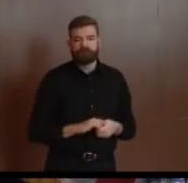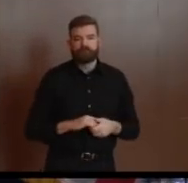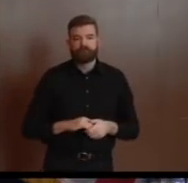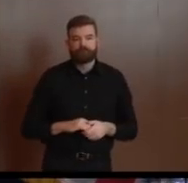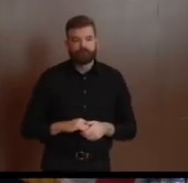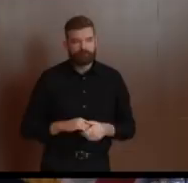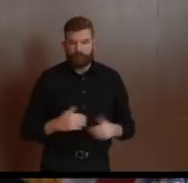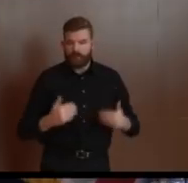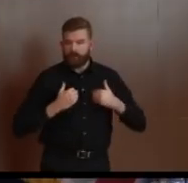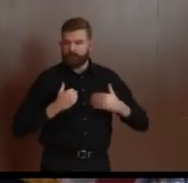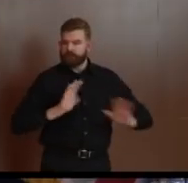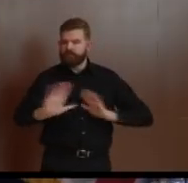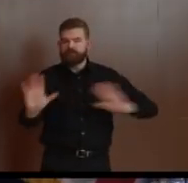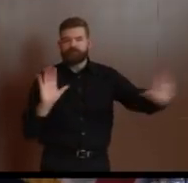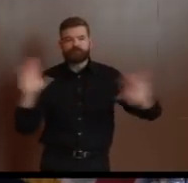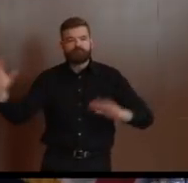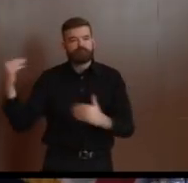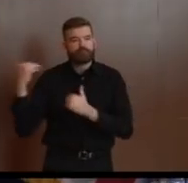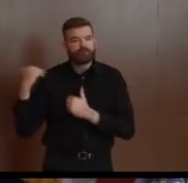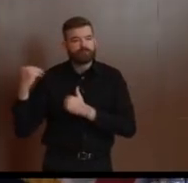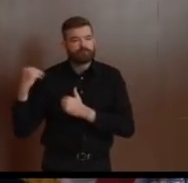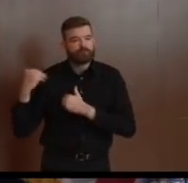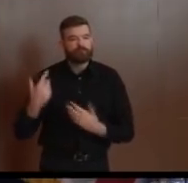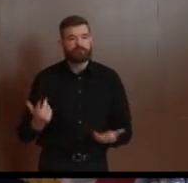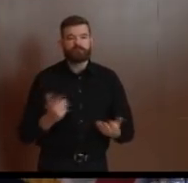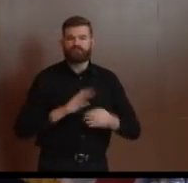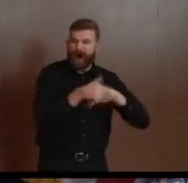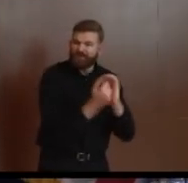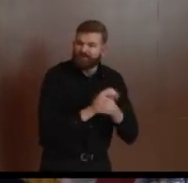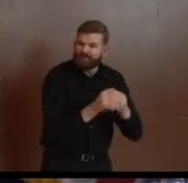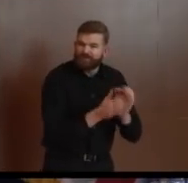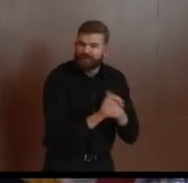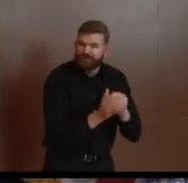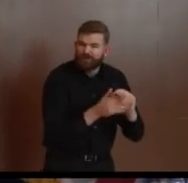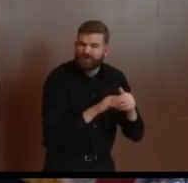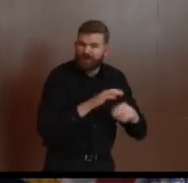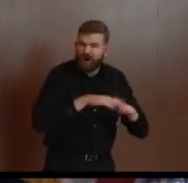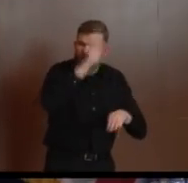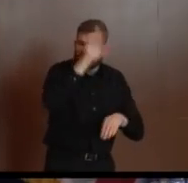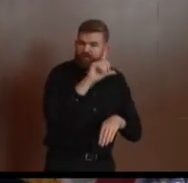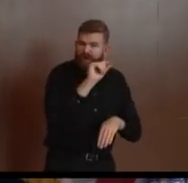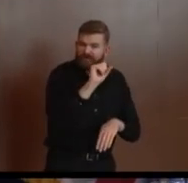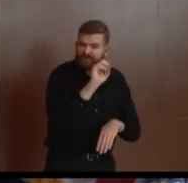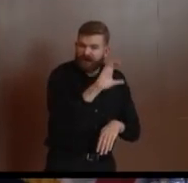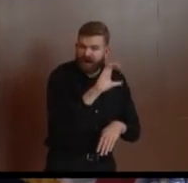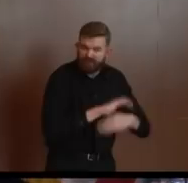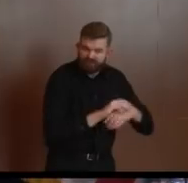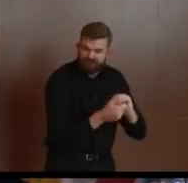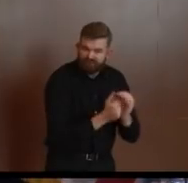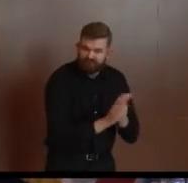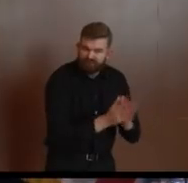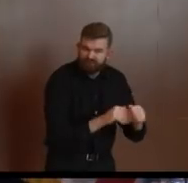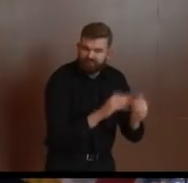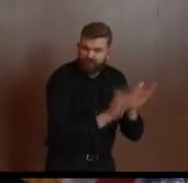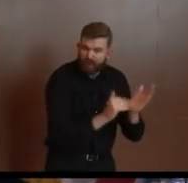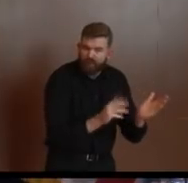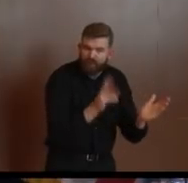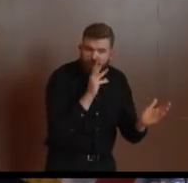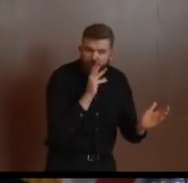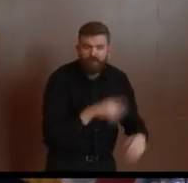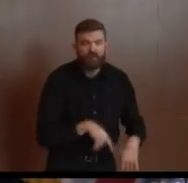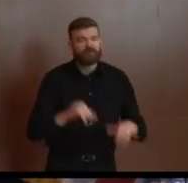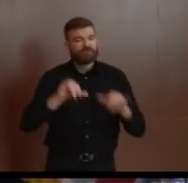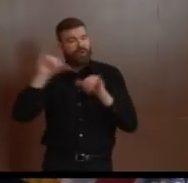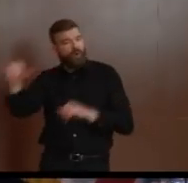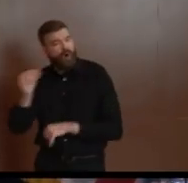soap and water for 20 seconds all the way to the stuff that's painful, staying at home, keeping social distance, we have no